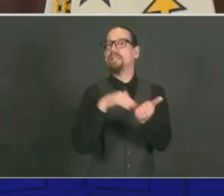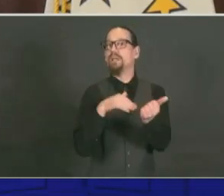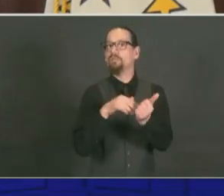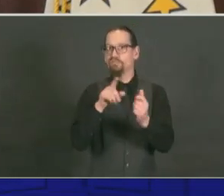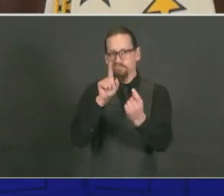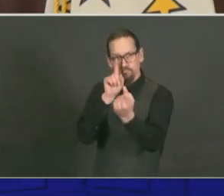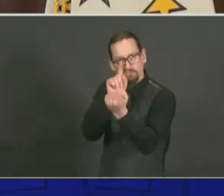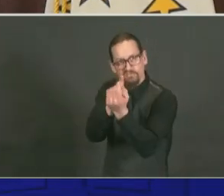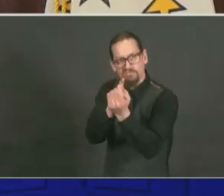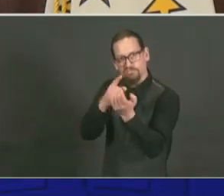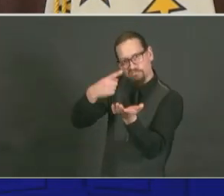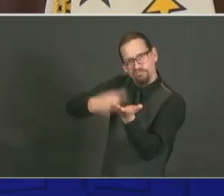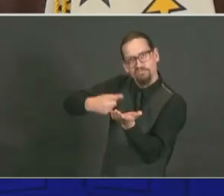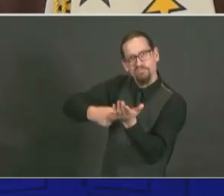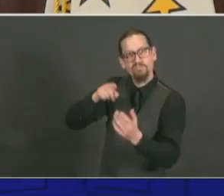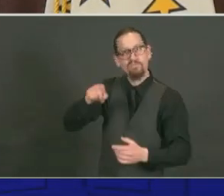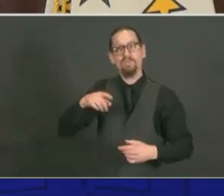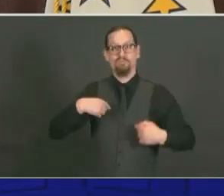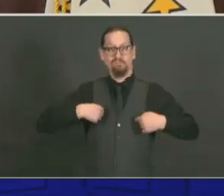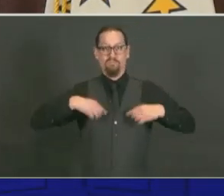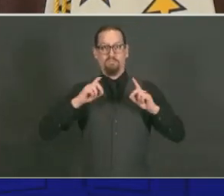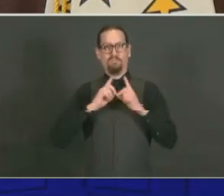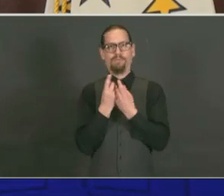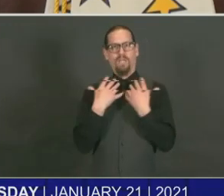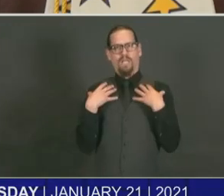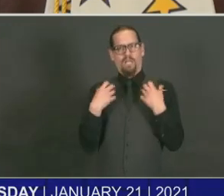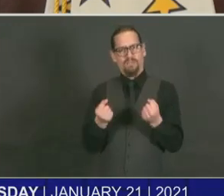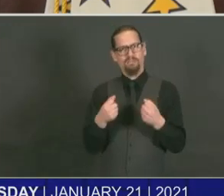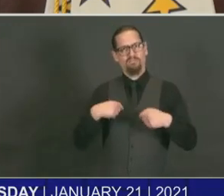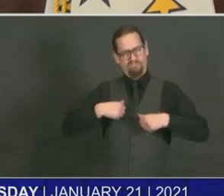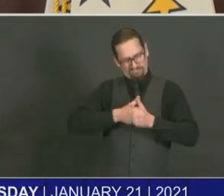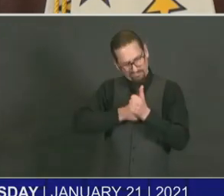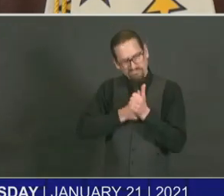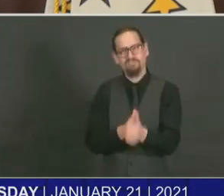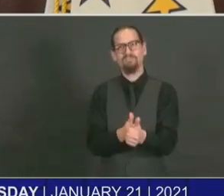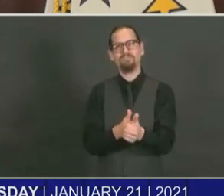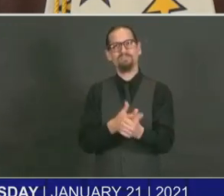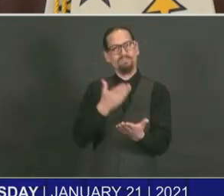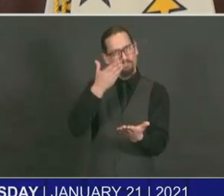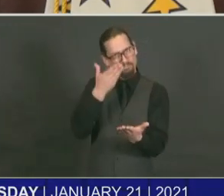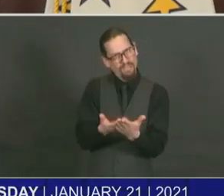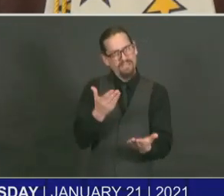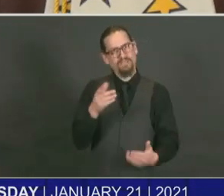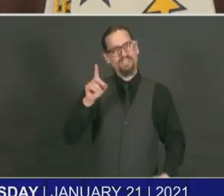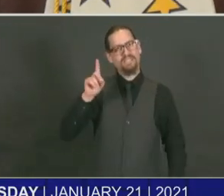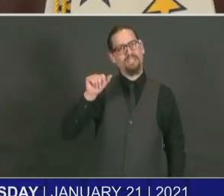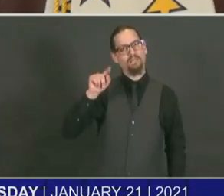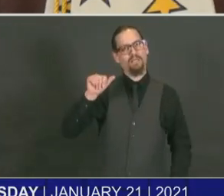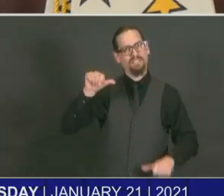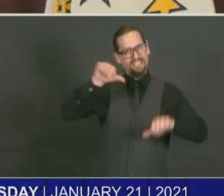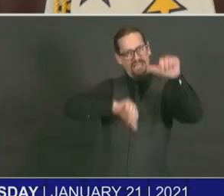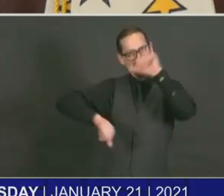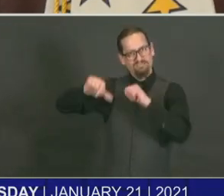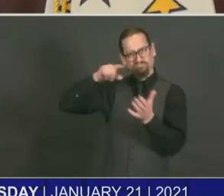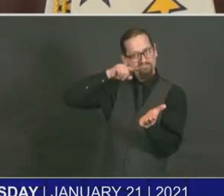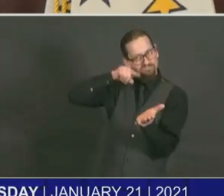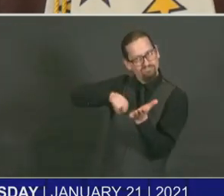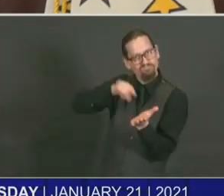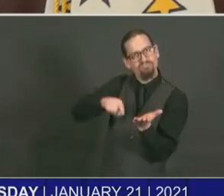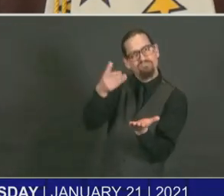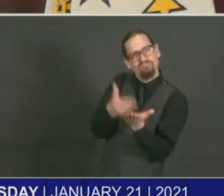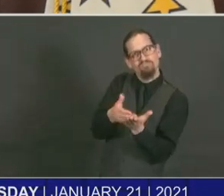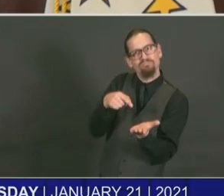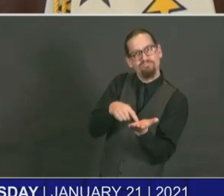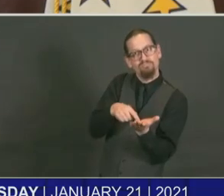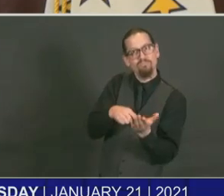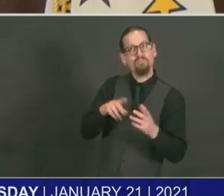we follow evidence and data, especially related to these vaccines. If you want to get the latest from the Department of Health on our COVID-19 vaccination update,